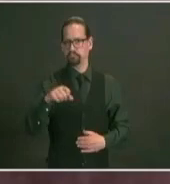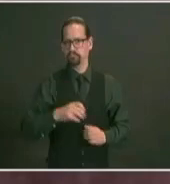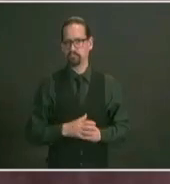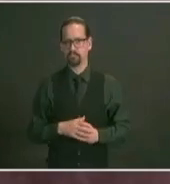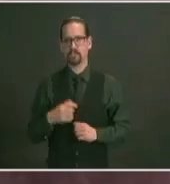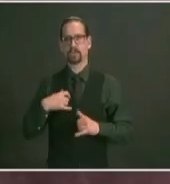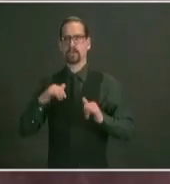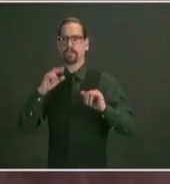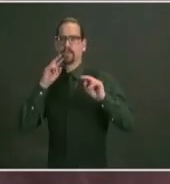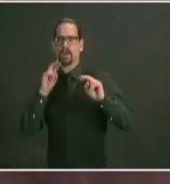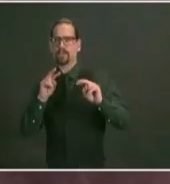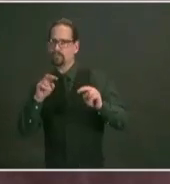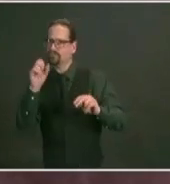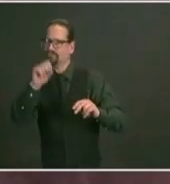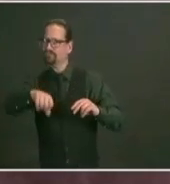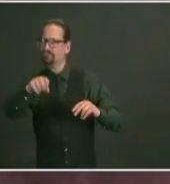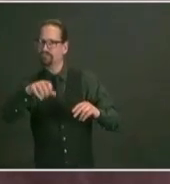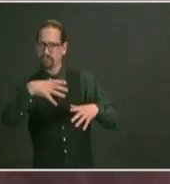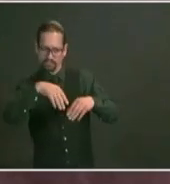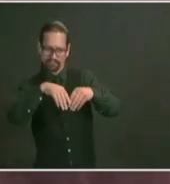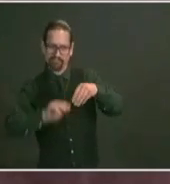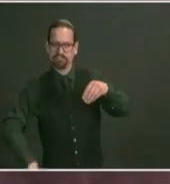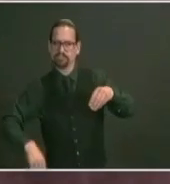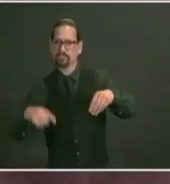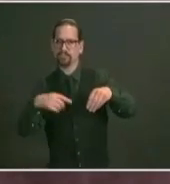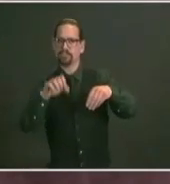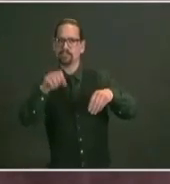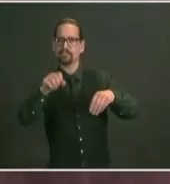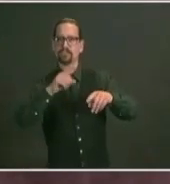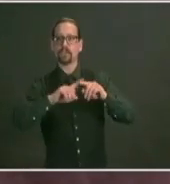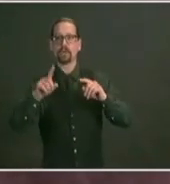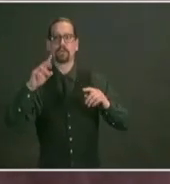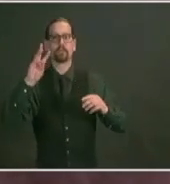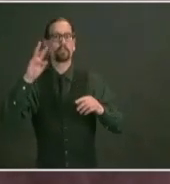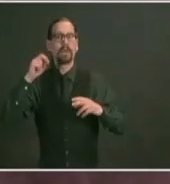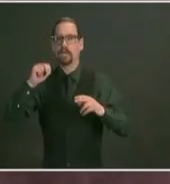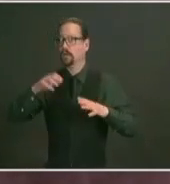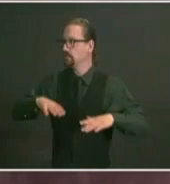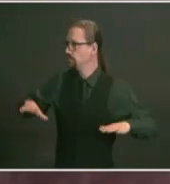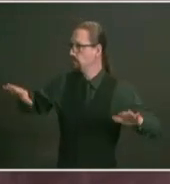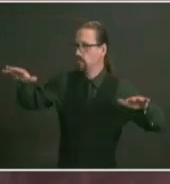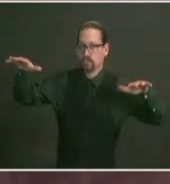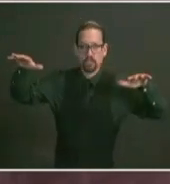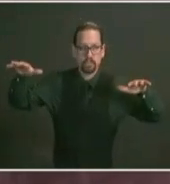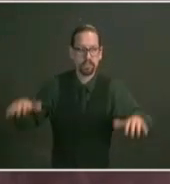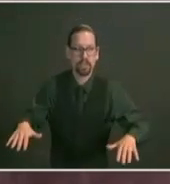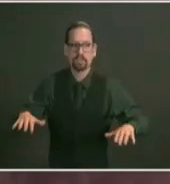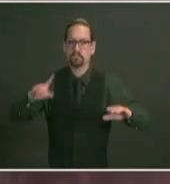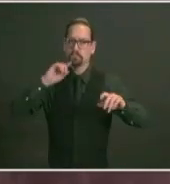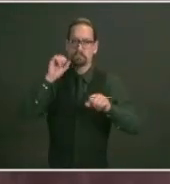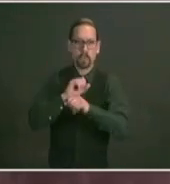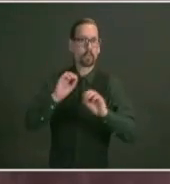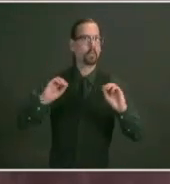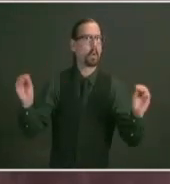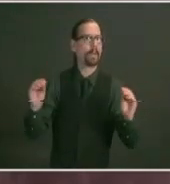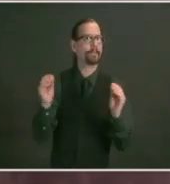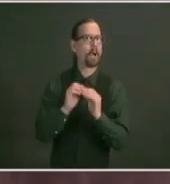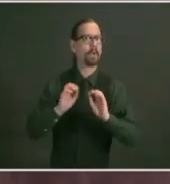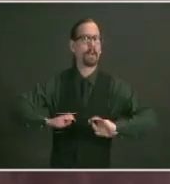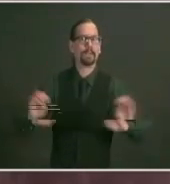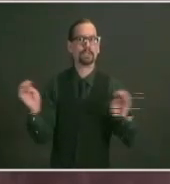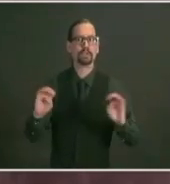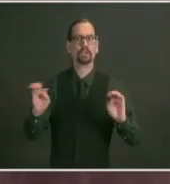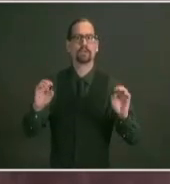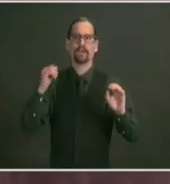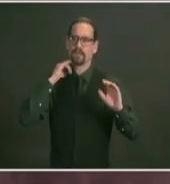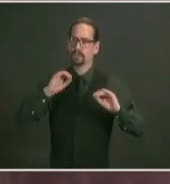that there's not an executive order or an emergency in place so um but it's going to be subject to the vaccination rate and the people